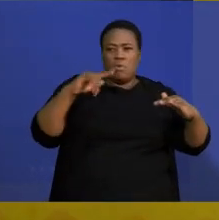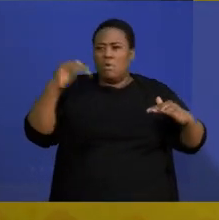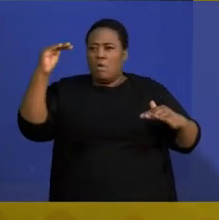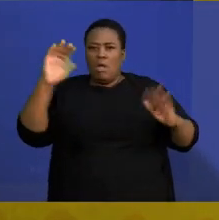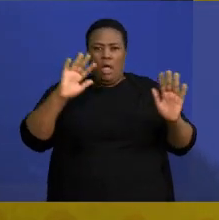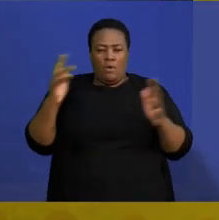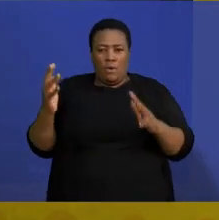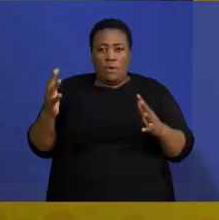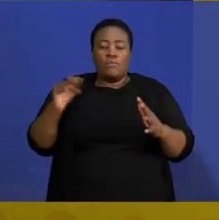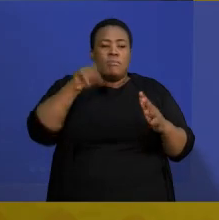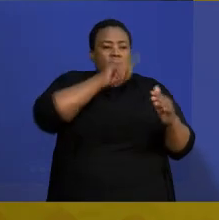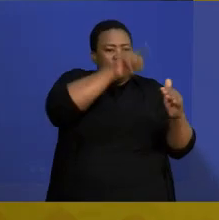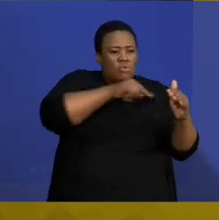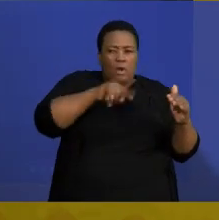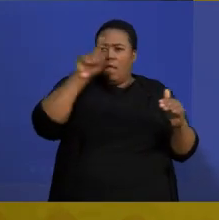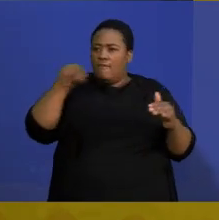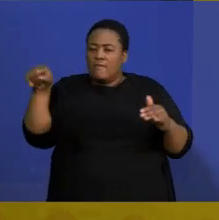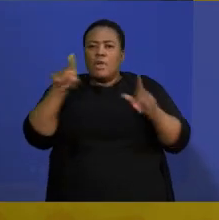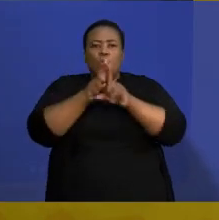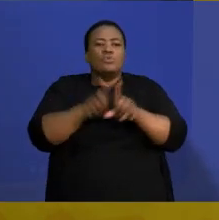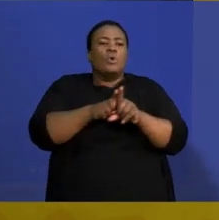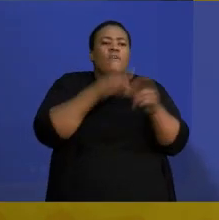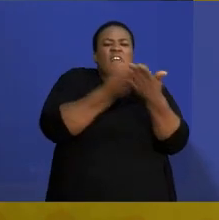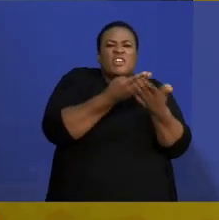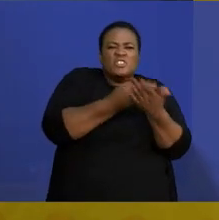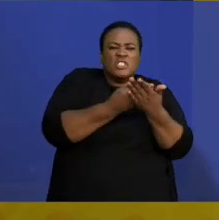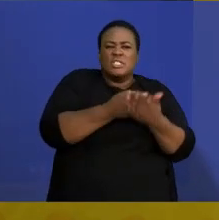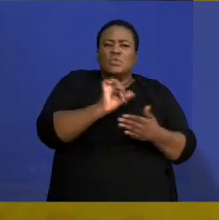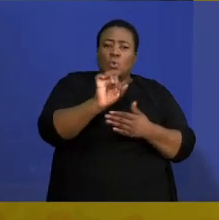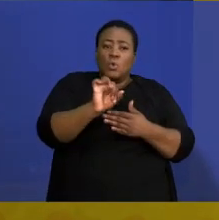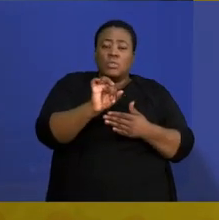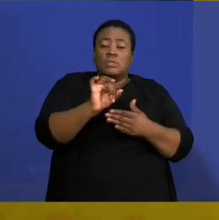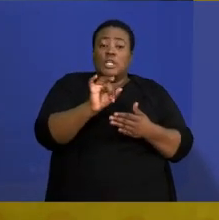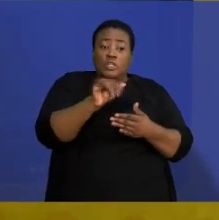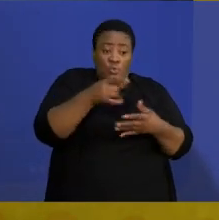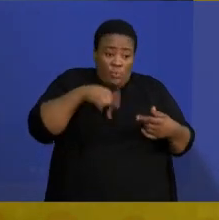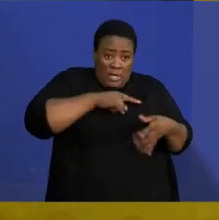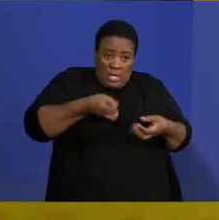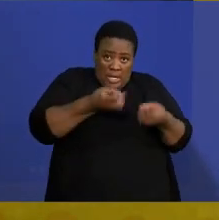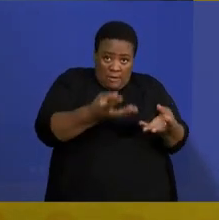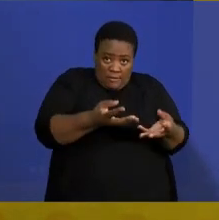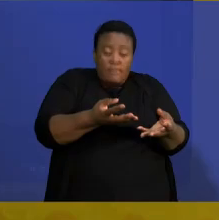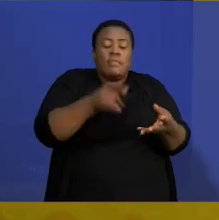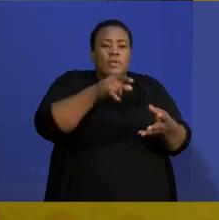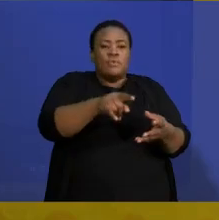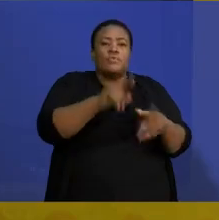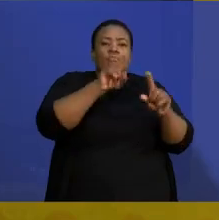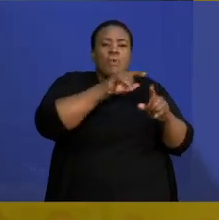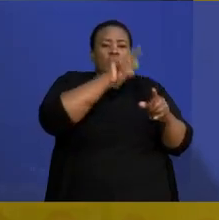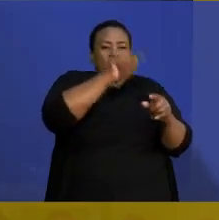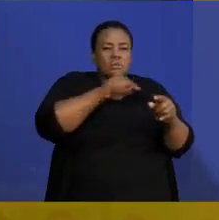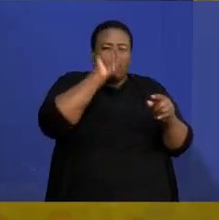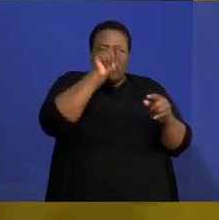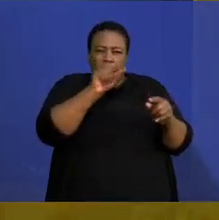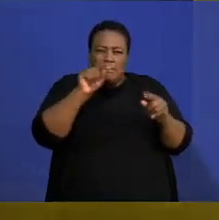graph your functions that you are given and interpret them. So those are just the things that we are trying to bring to your attention.